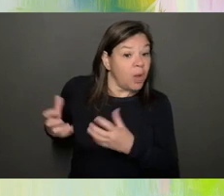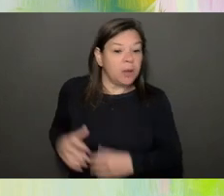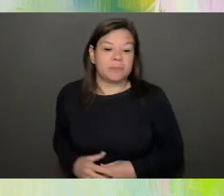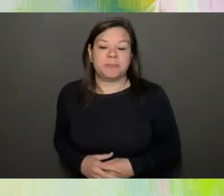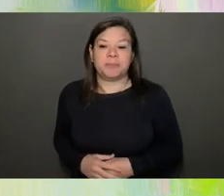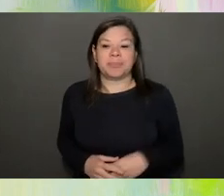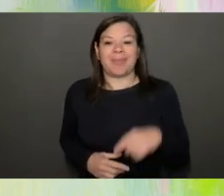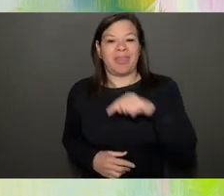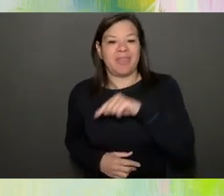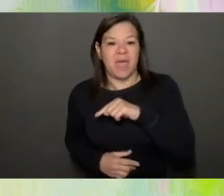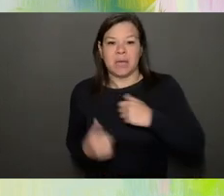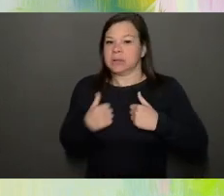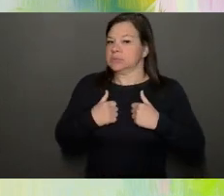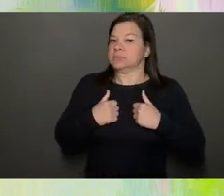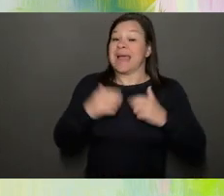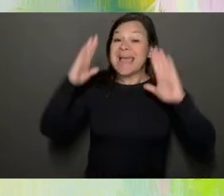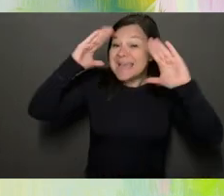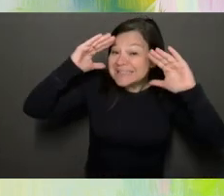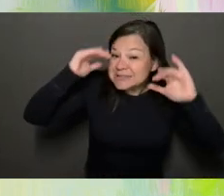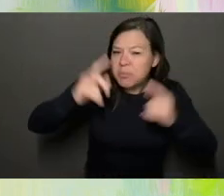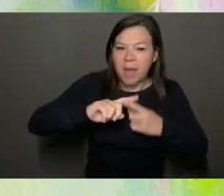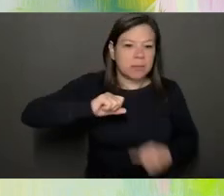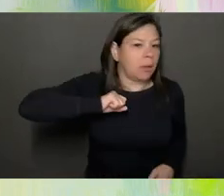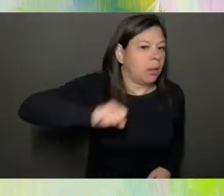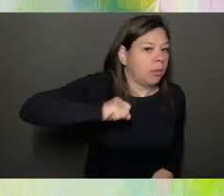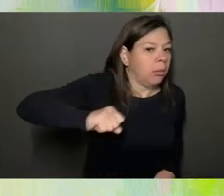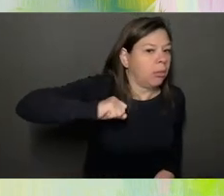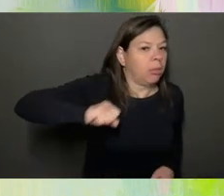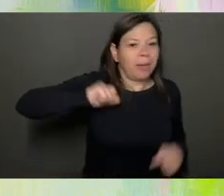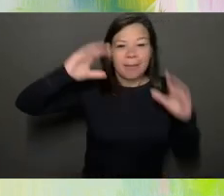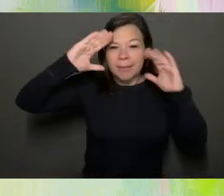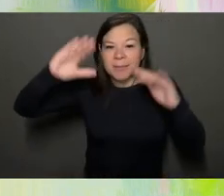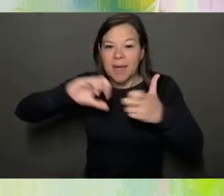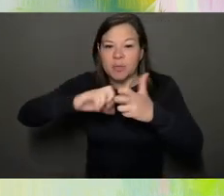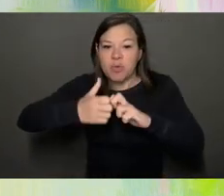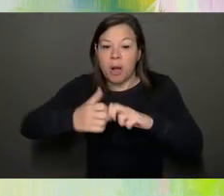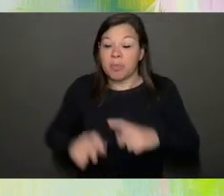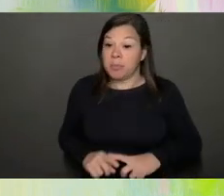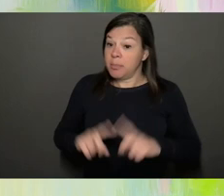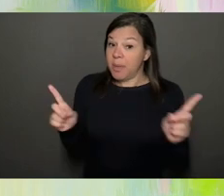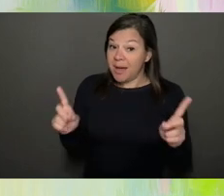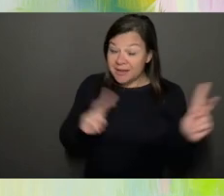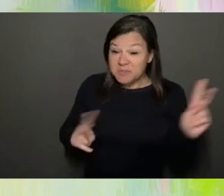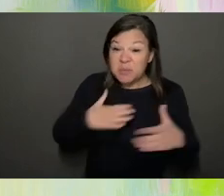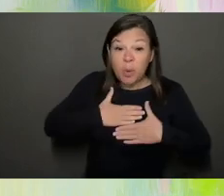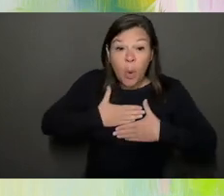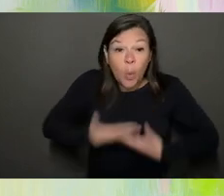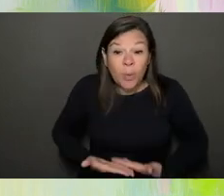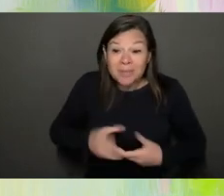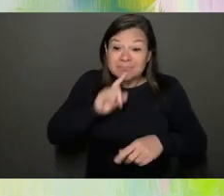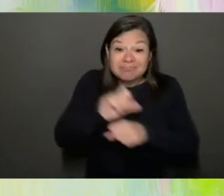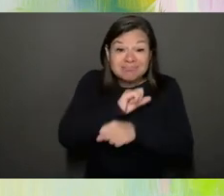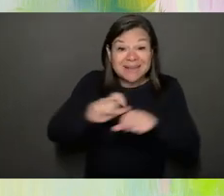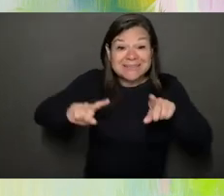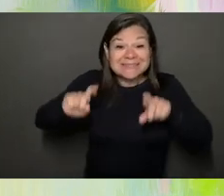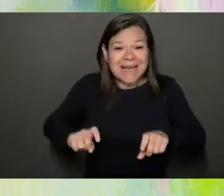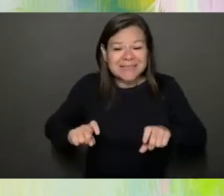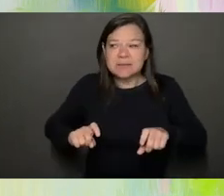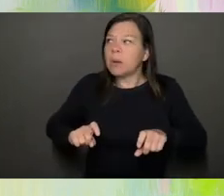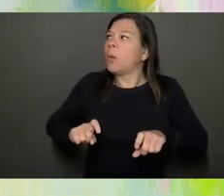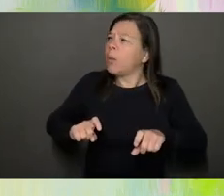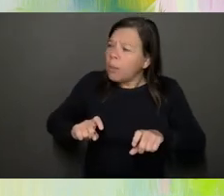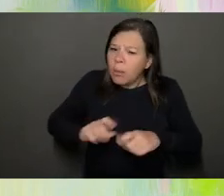a lot of resistance or a lot of problems. But when we can get people to actually test it, they often can fit it into the system.